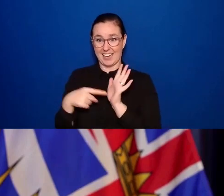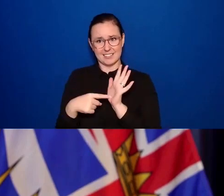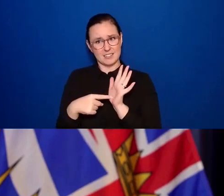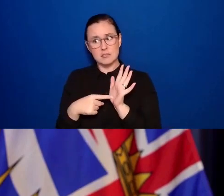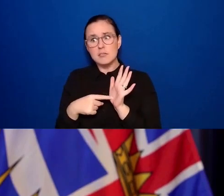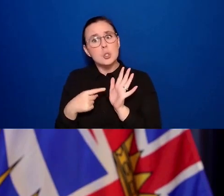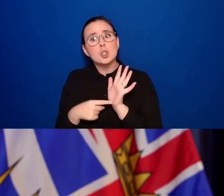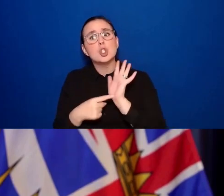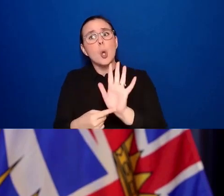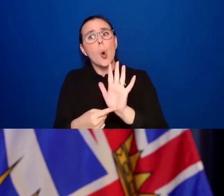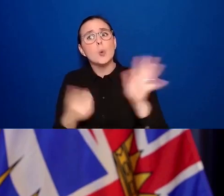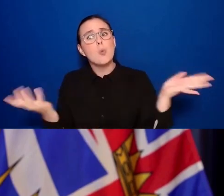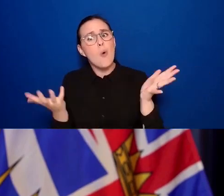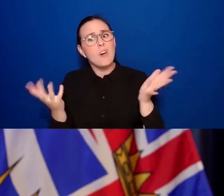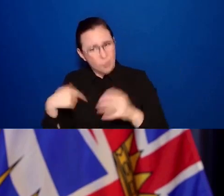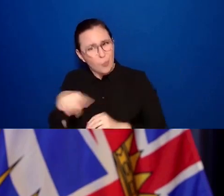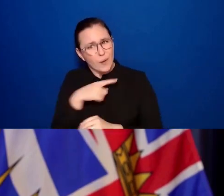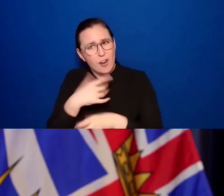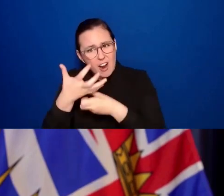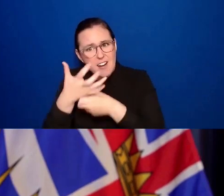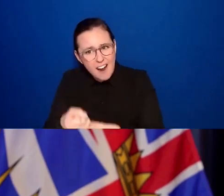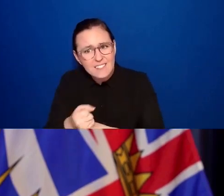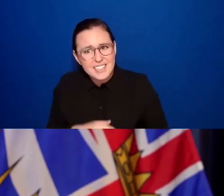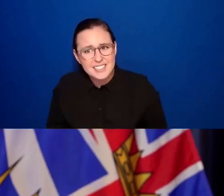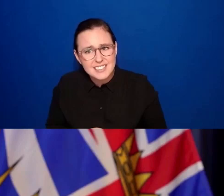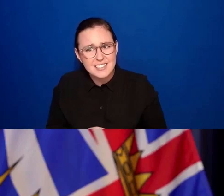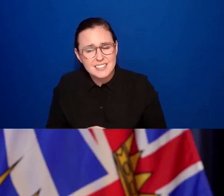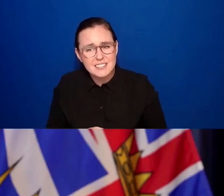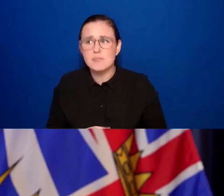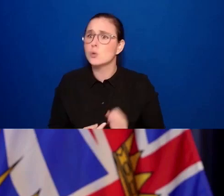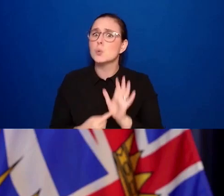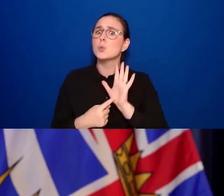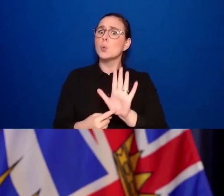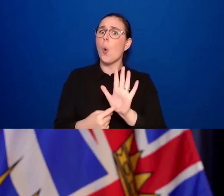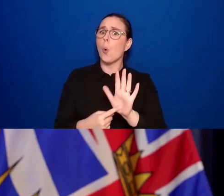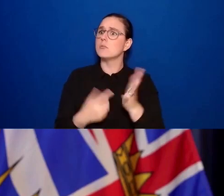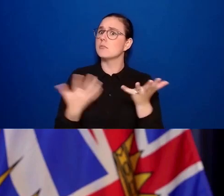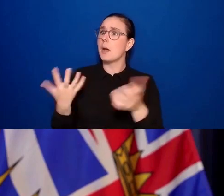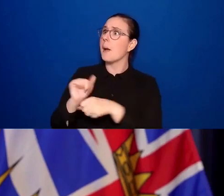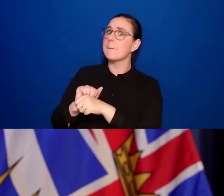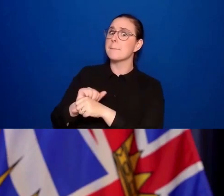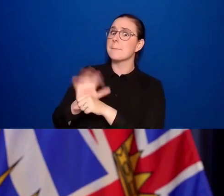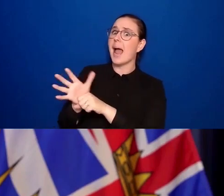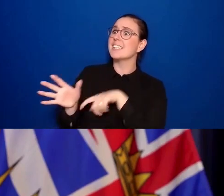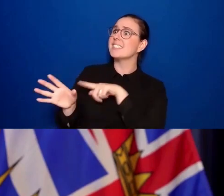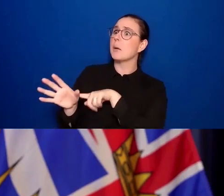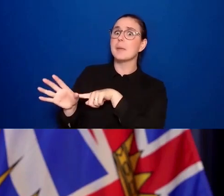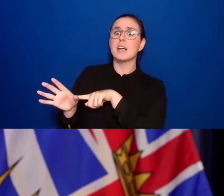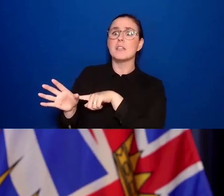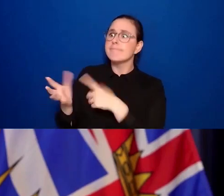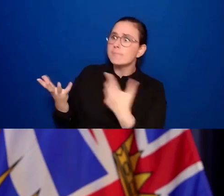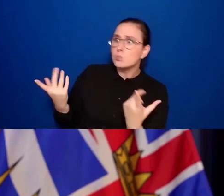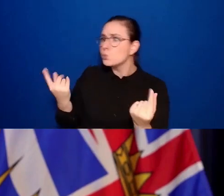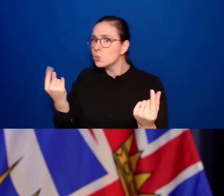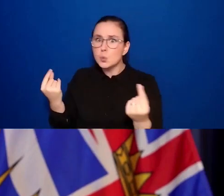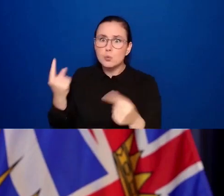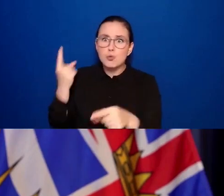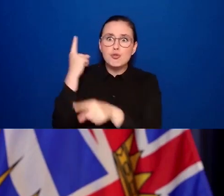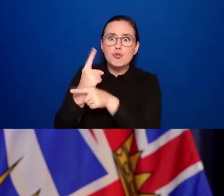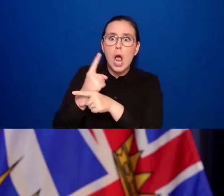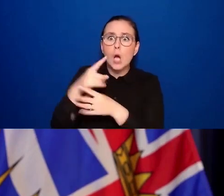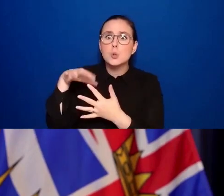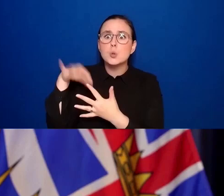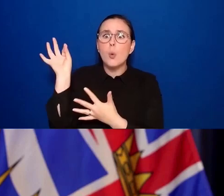that says that in our pandemic, we're making the right choice by getting vaccinated, that we're making the best choices and that right now,